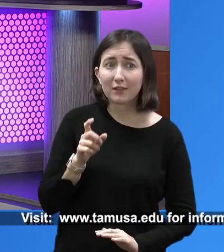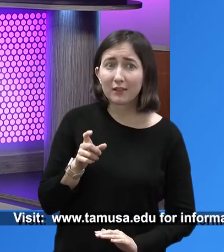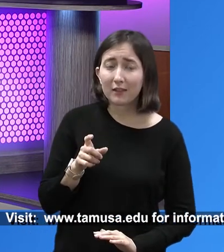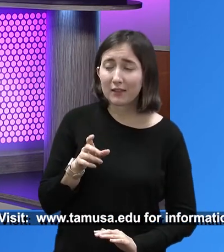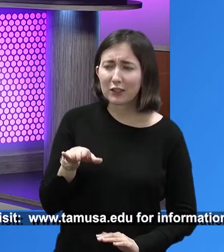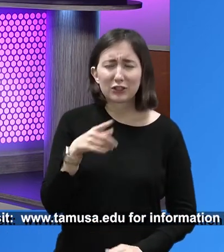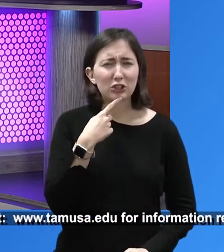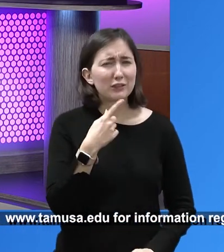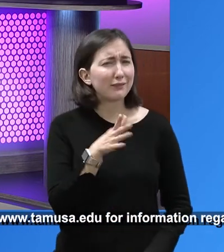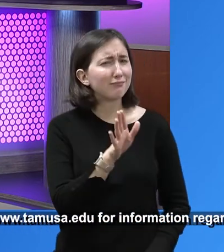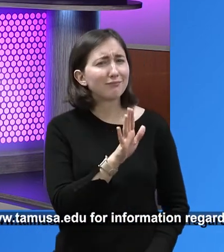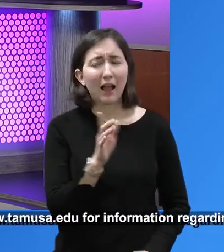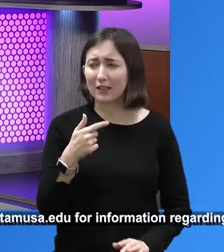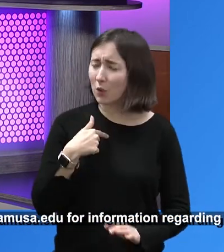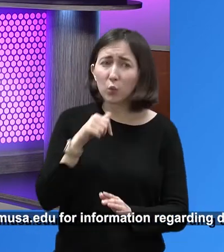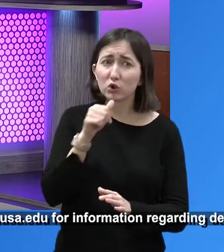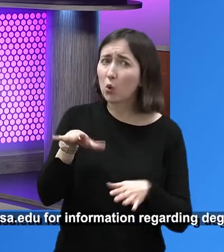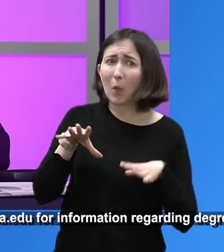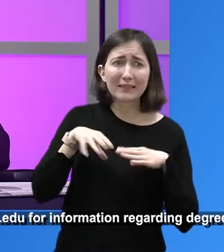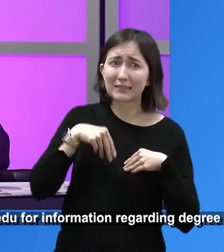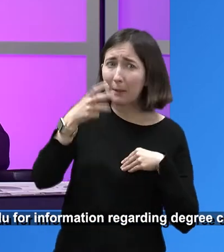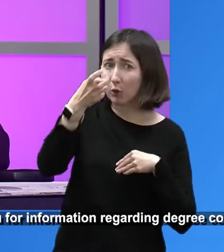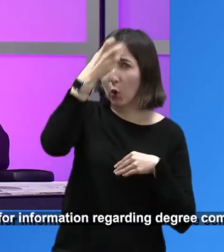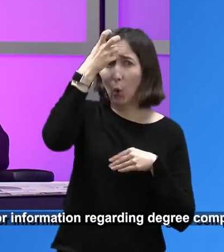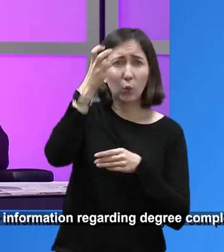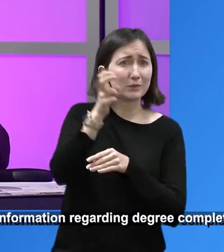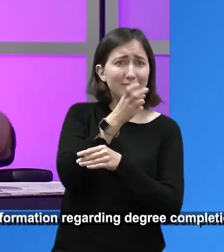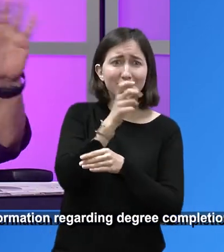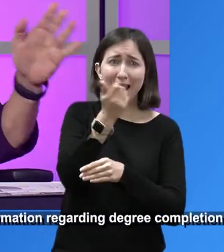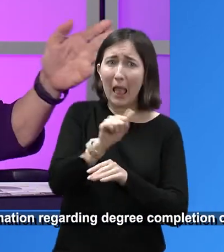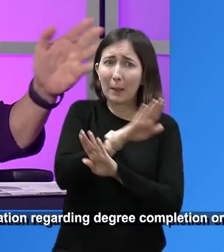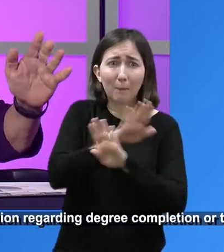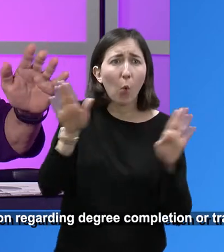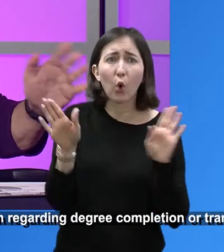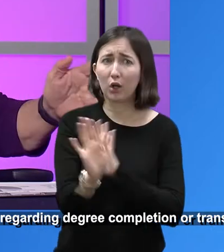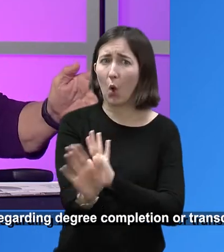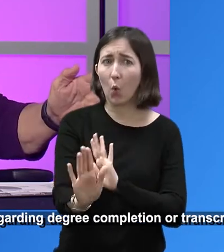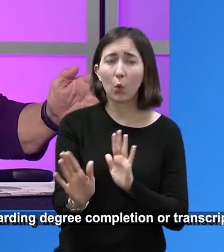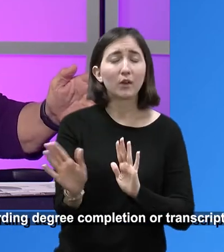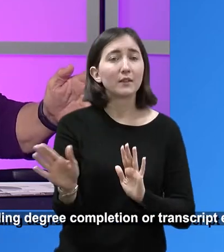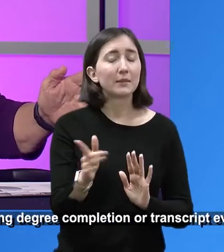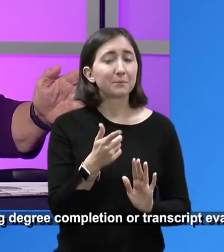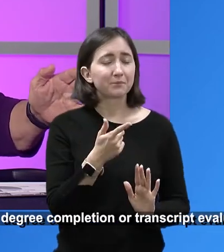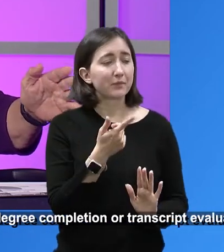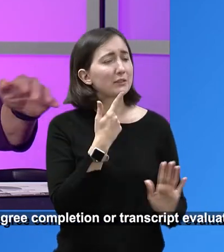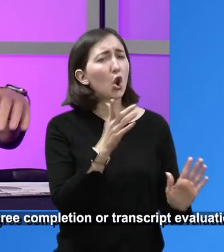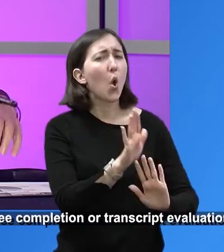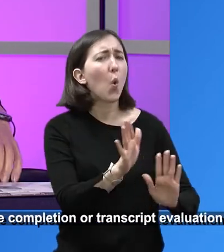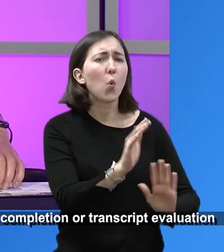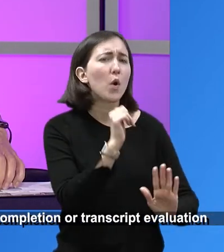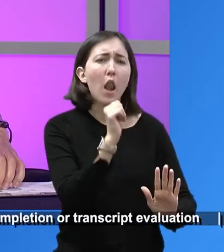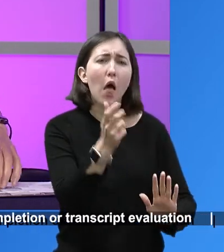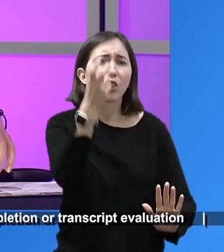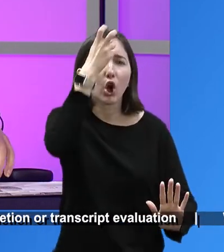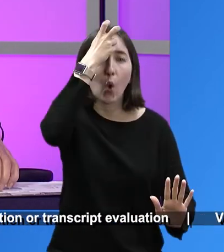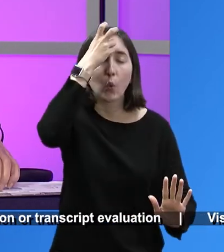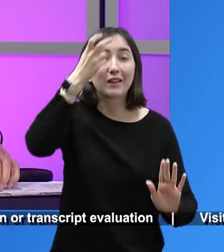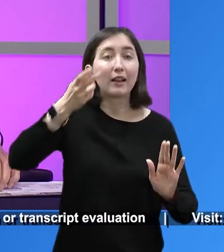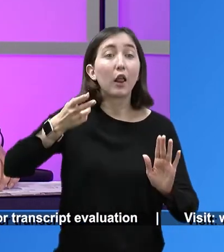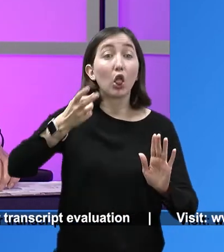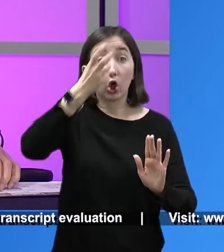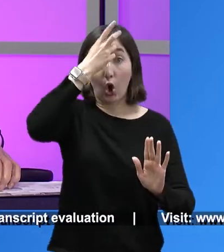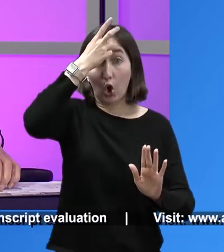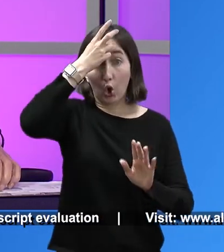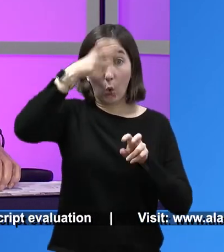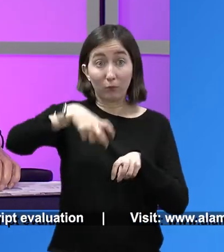you know that we don't take livestock as collateral. And goes, Janey. You said, Janey, don't worry about it. It's the land where the goat